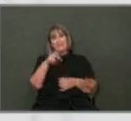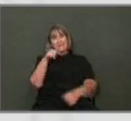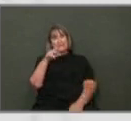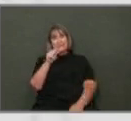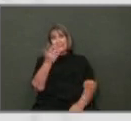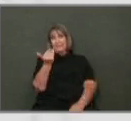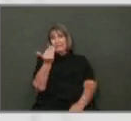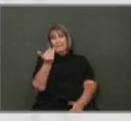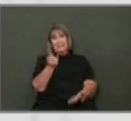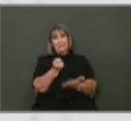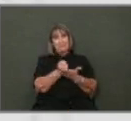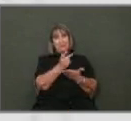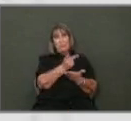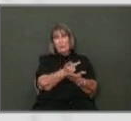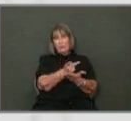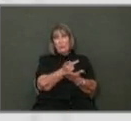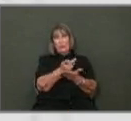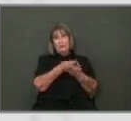Next slide. slide.